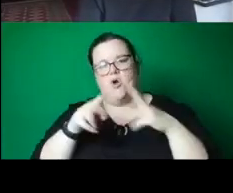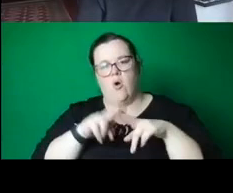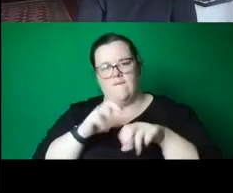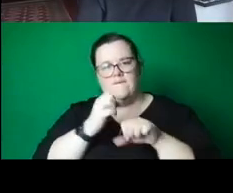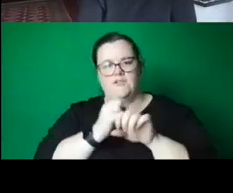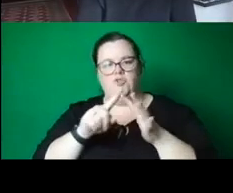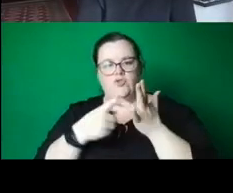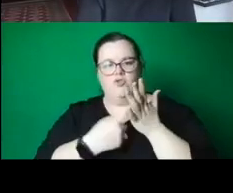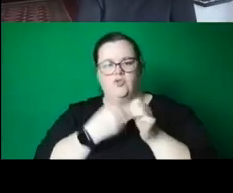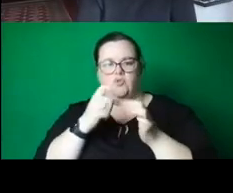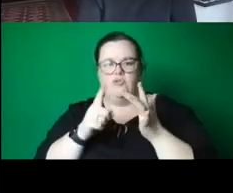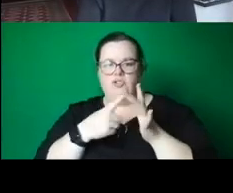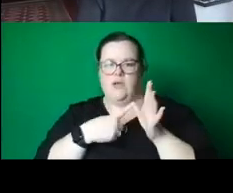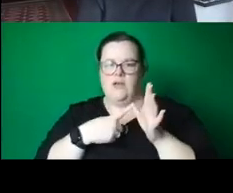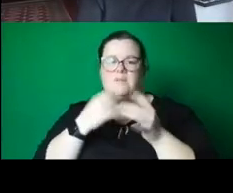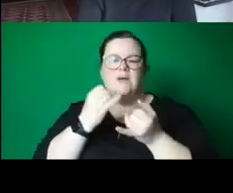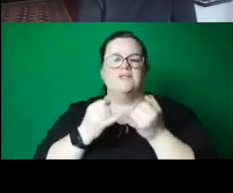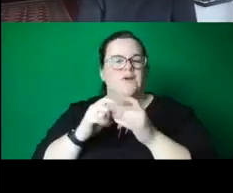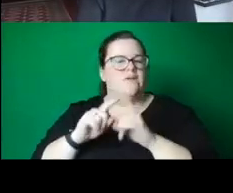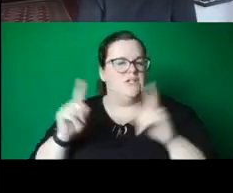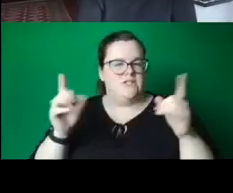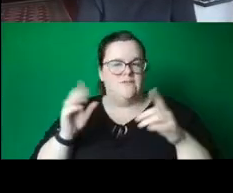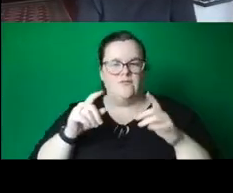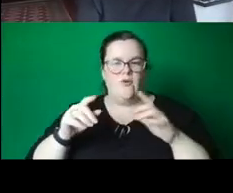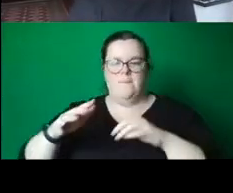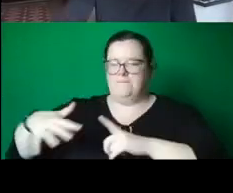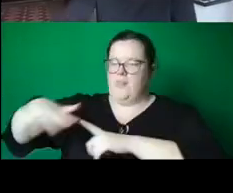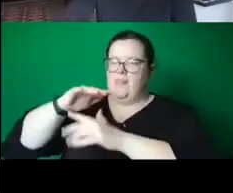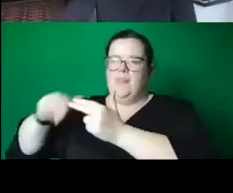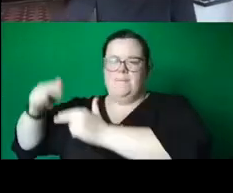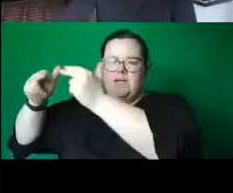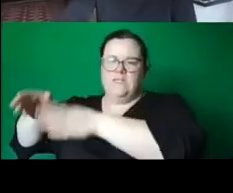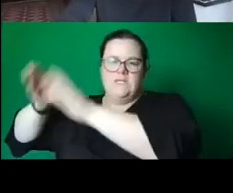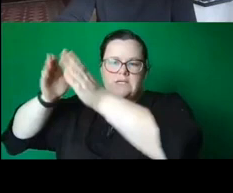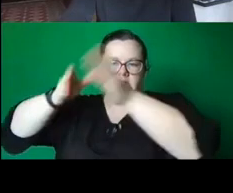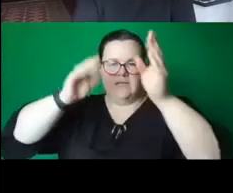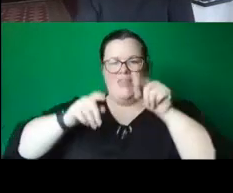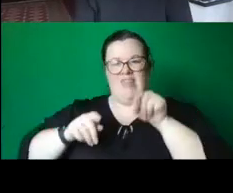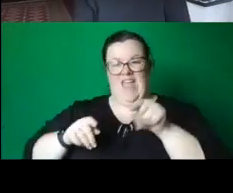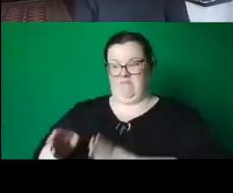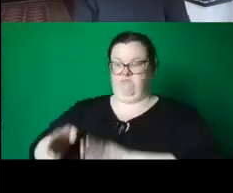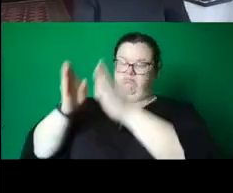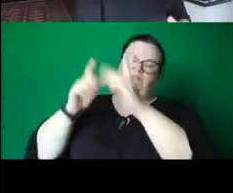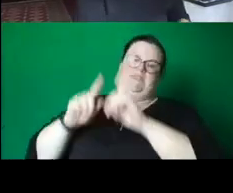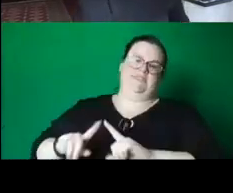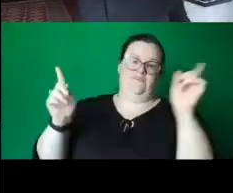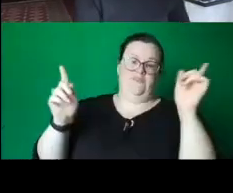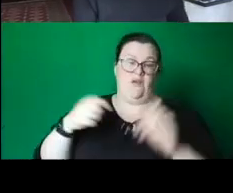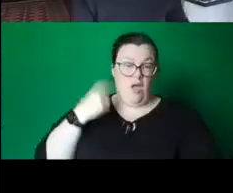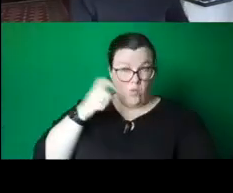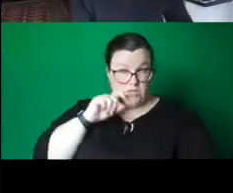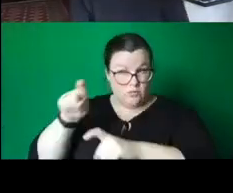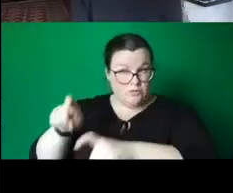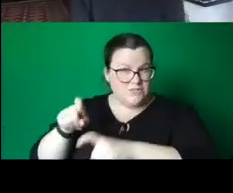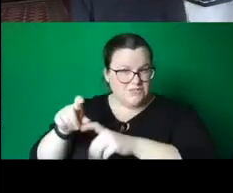strikingly different to the surrounding architecture, and I wonder how long it will stay there. Back to